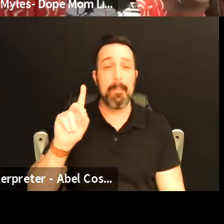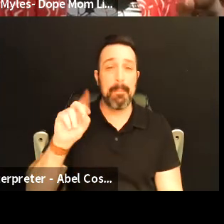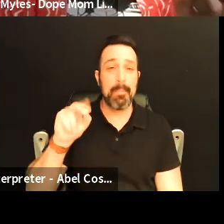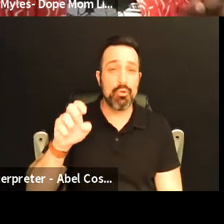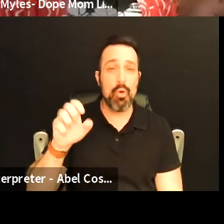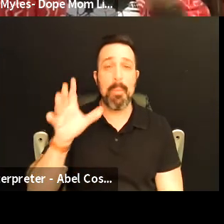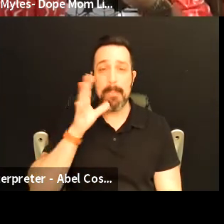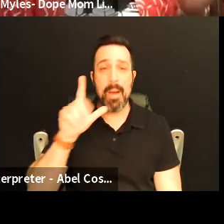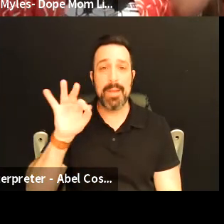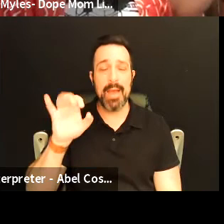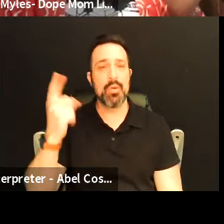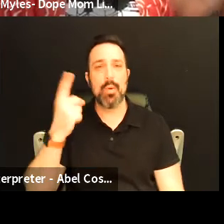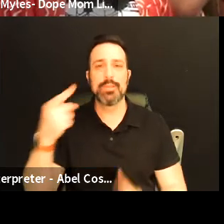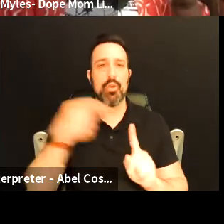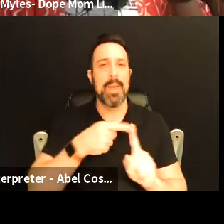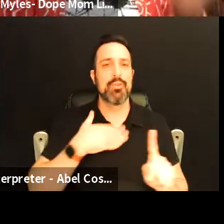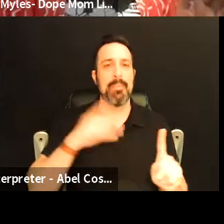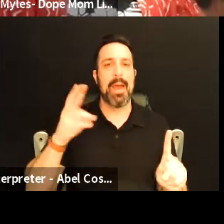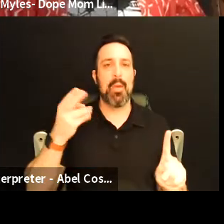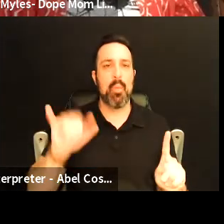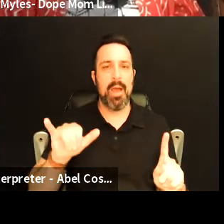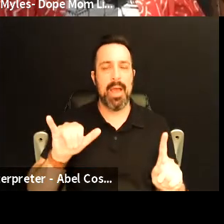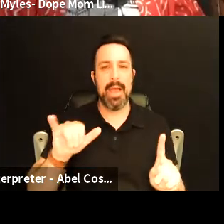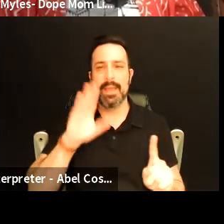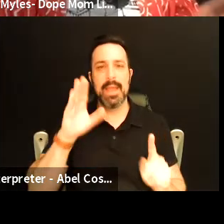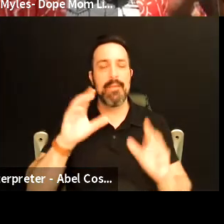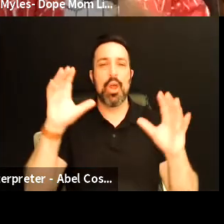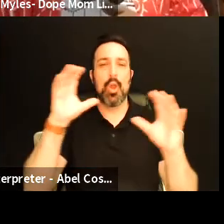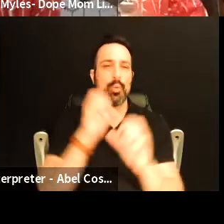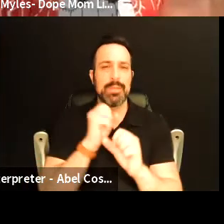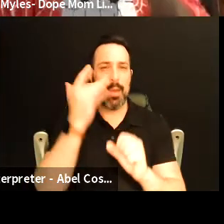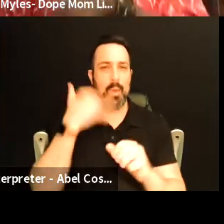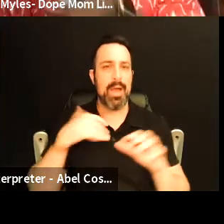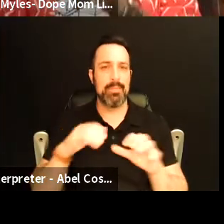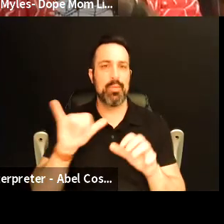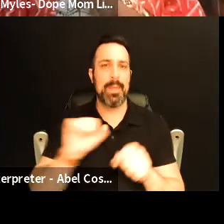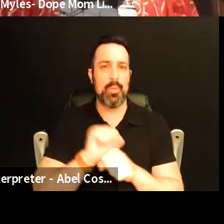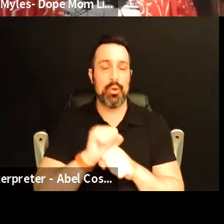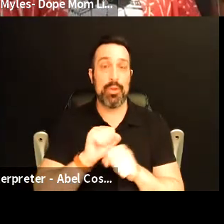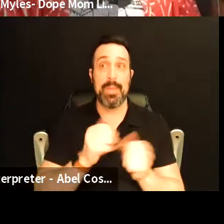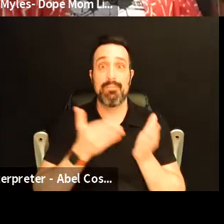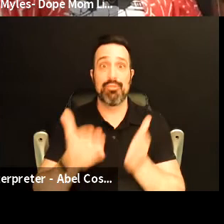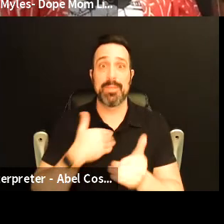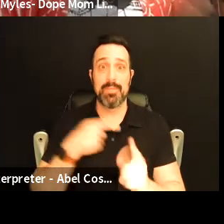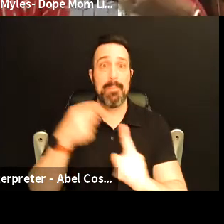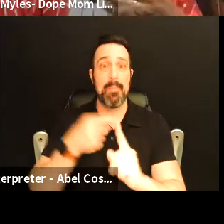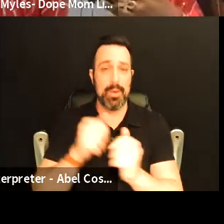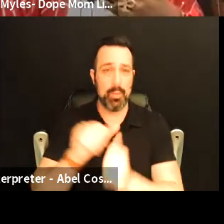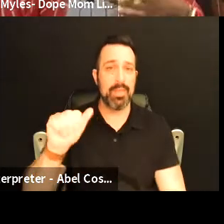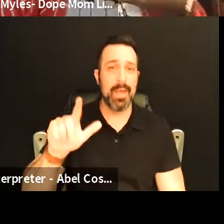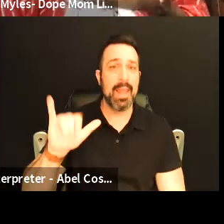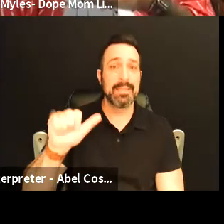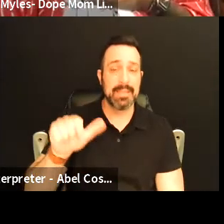remember to go back to my why I never lose sight of why I started doing this work and which brings me to my point with Alicia like